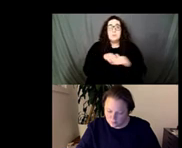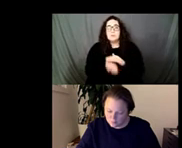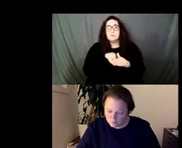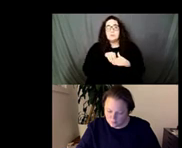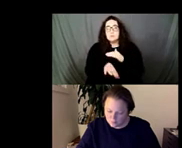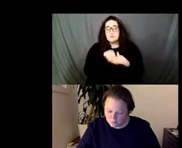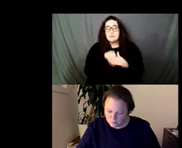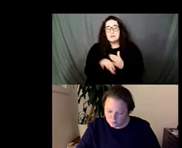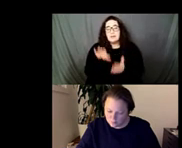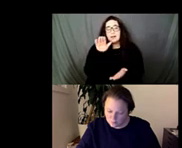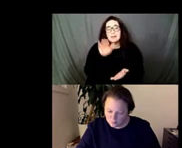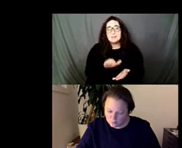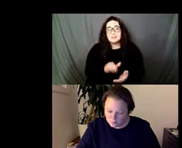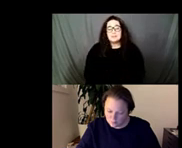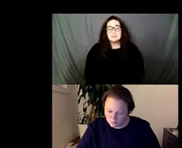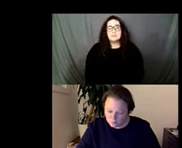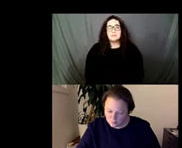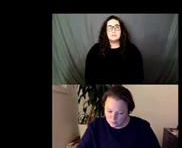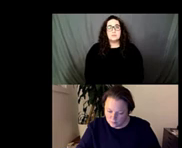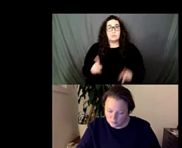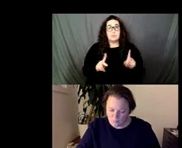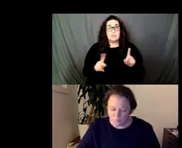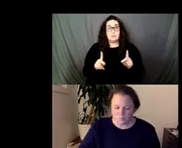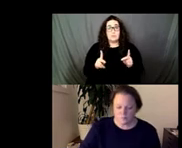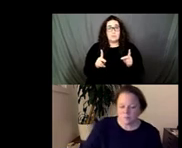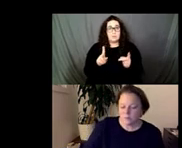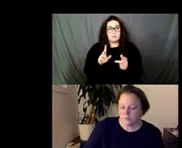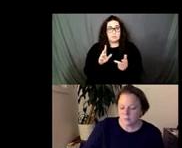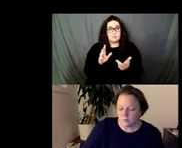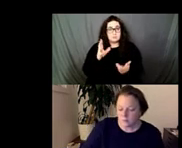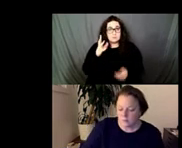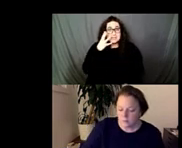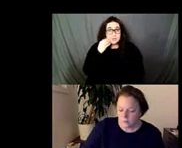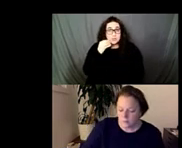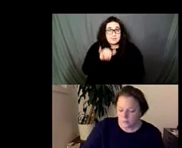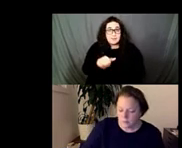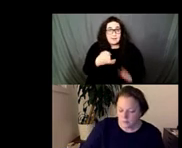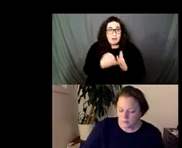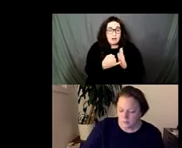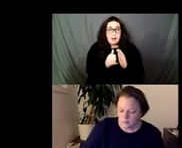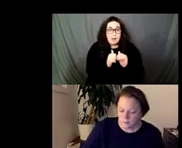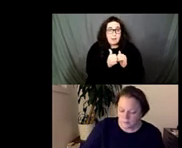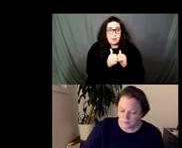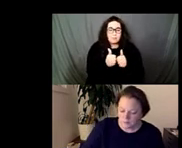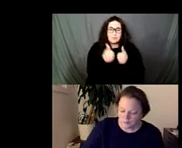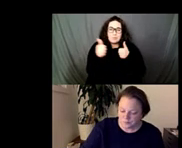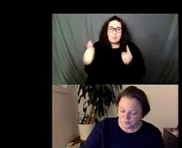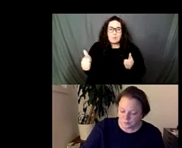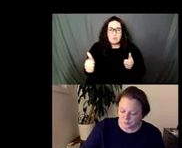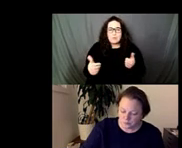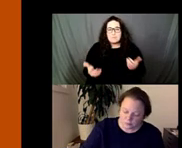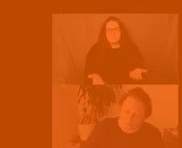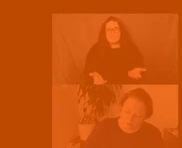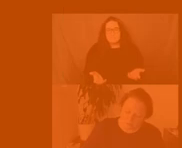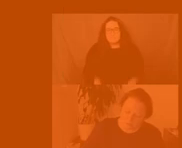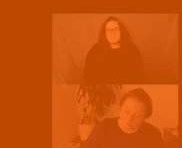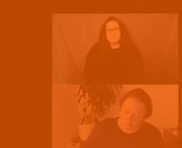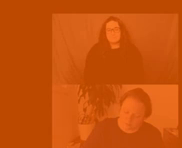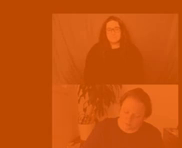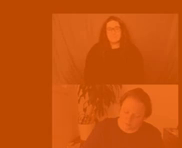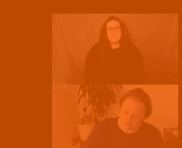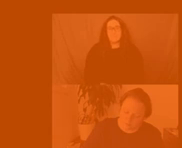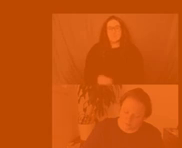remote and so uh this idea of the endless supply of the thing being endless